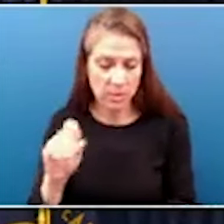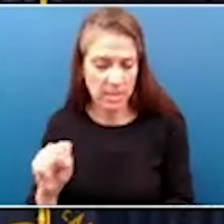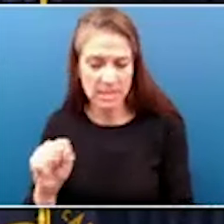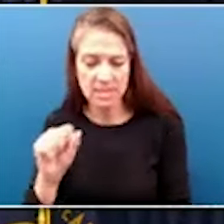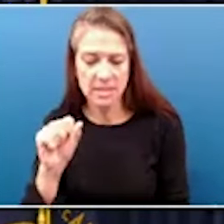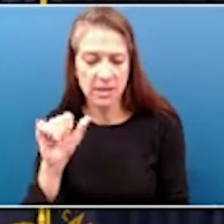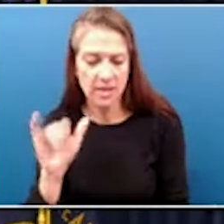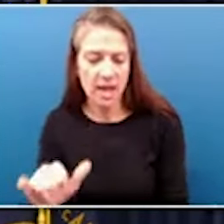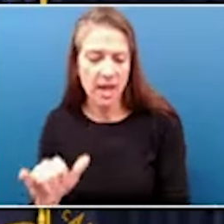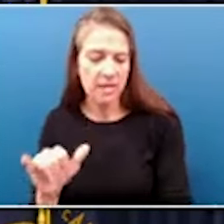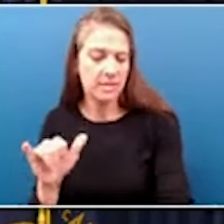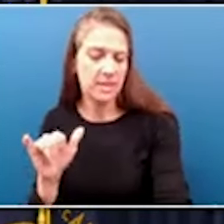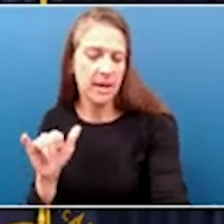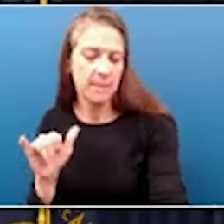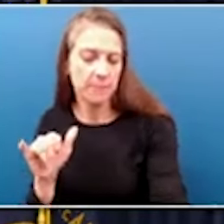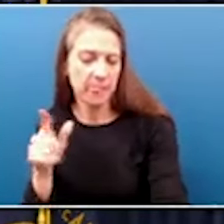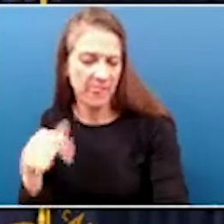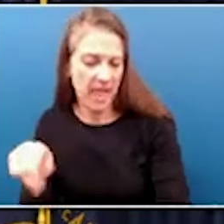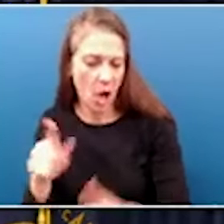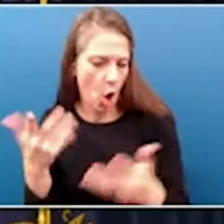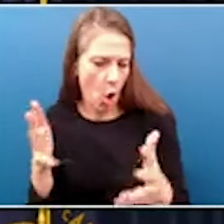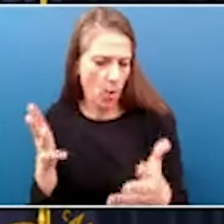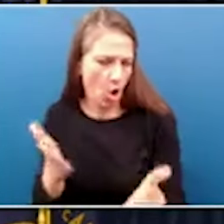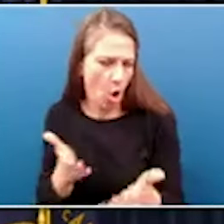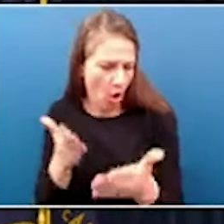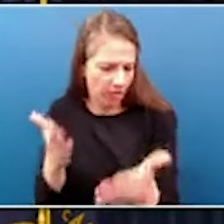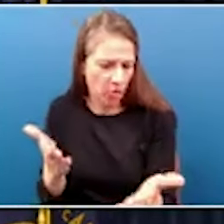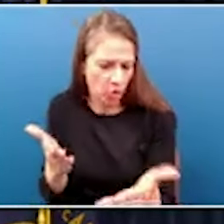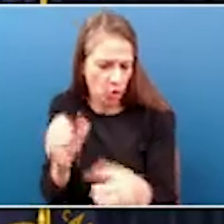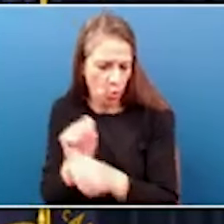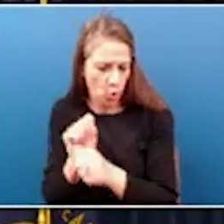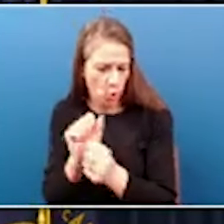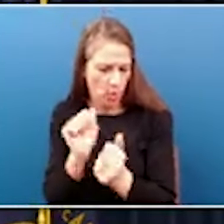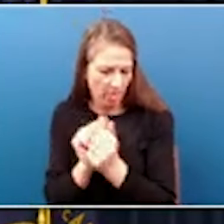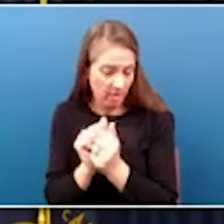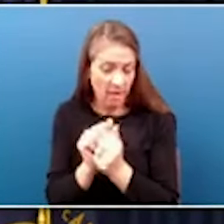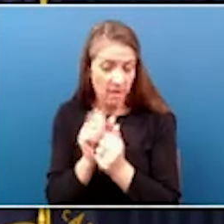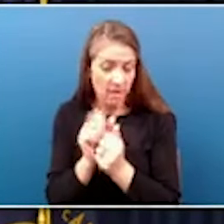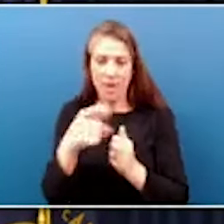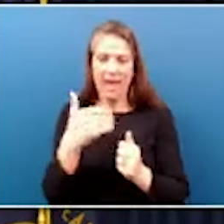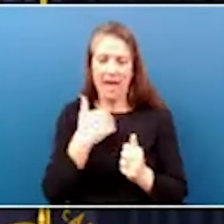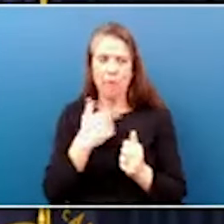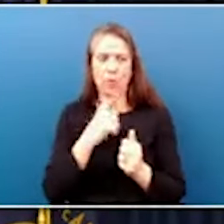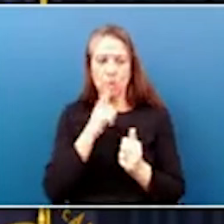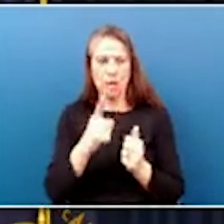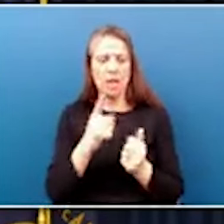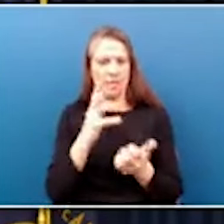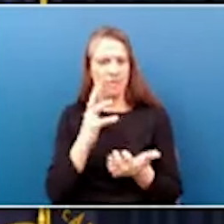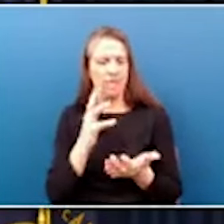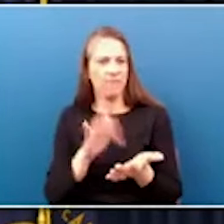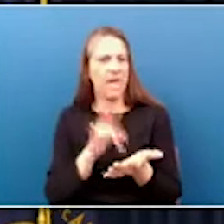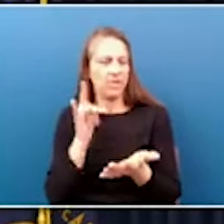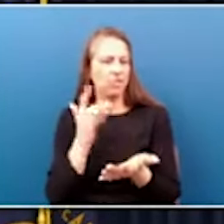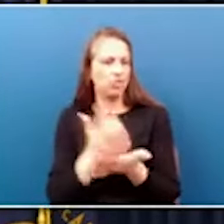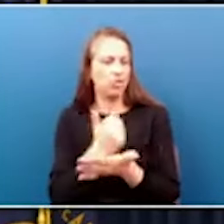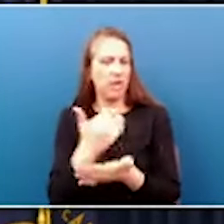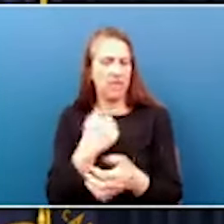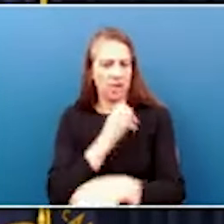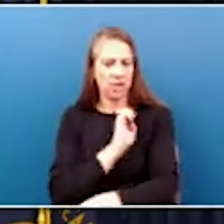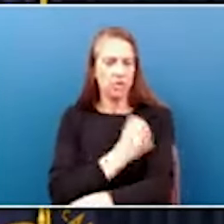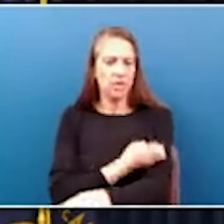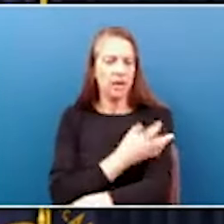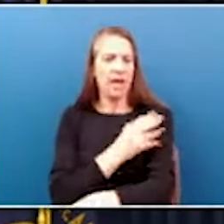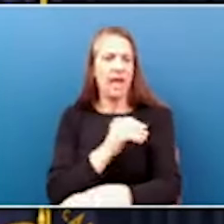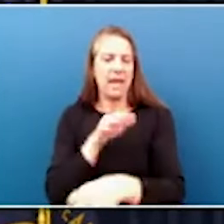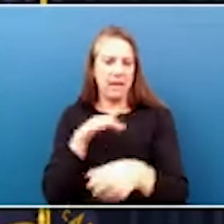the administrators already offered to work with. And so you have a real advantage when you have an energy and environment cabinet that can reach out